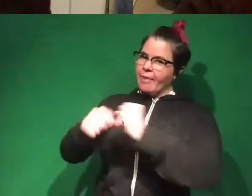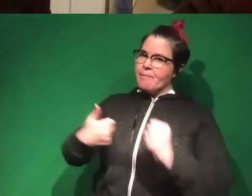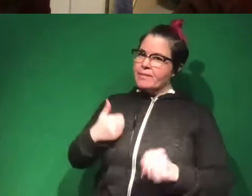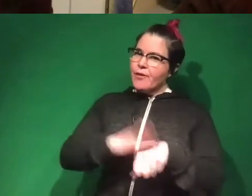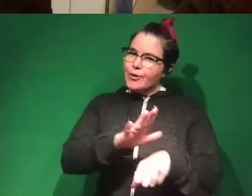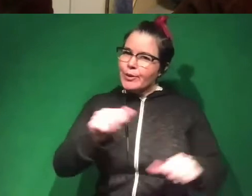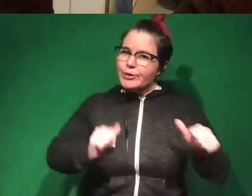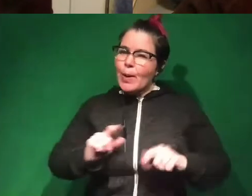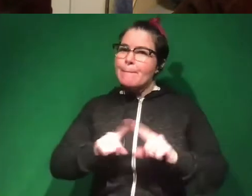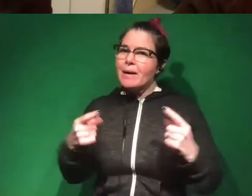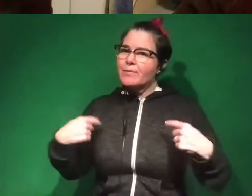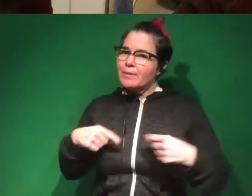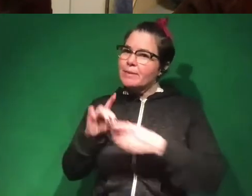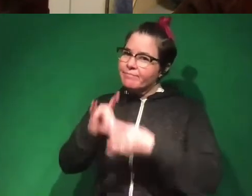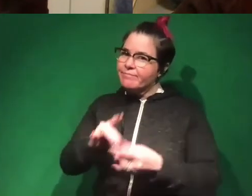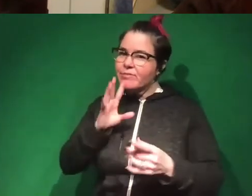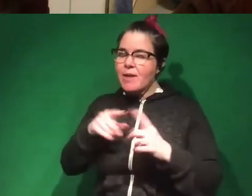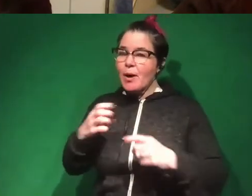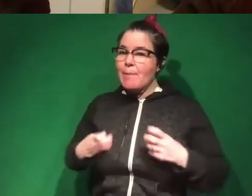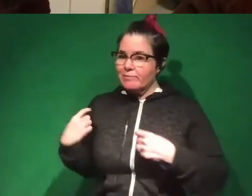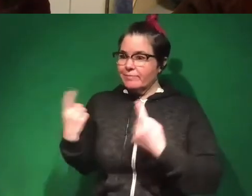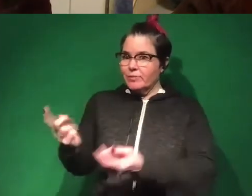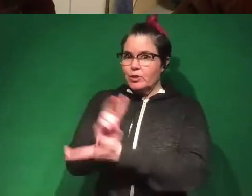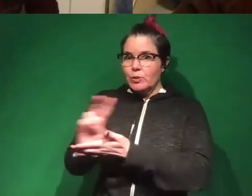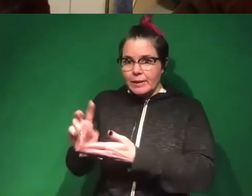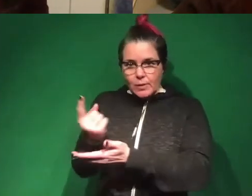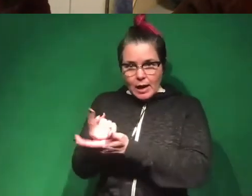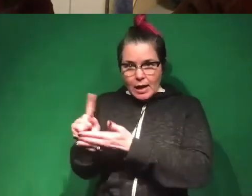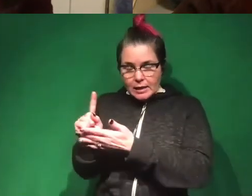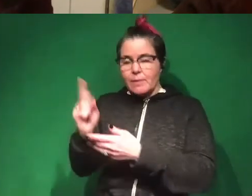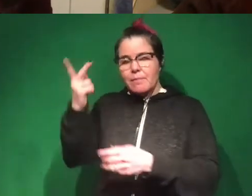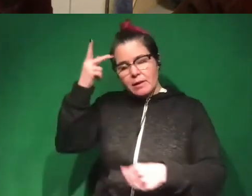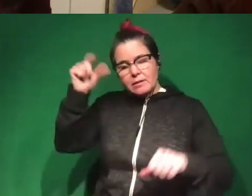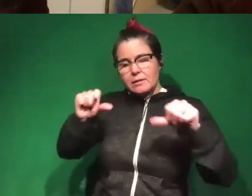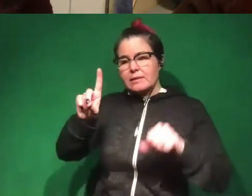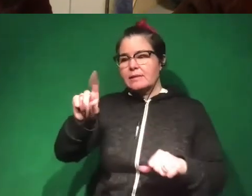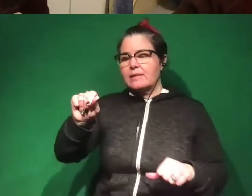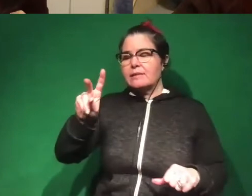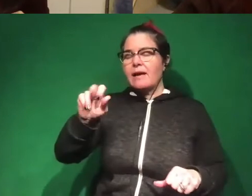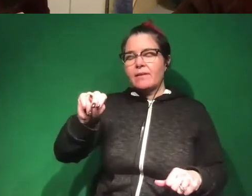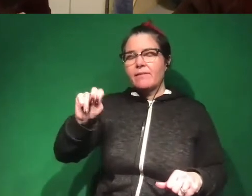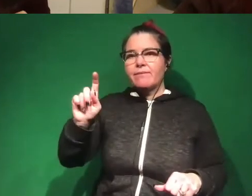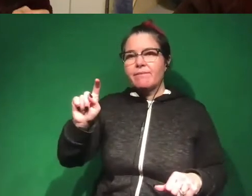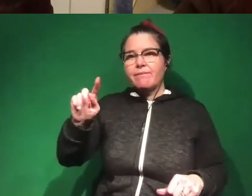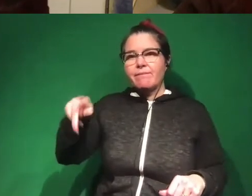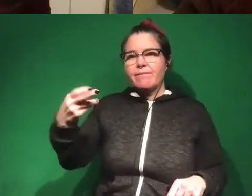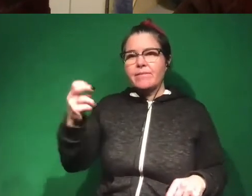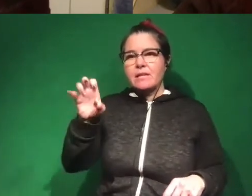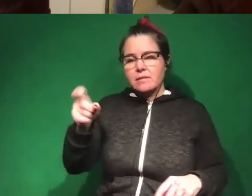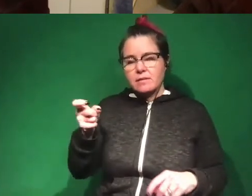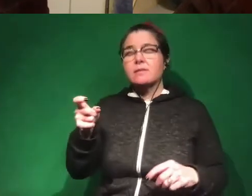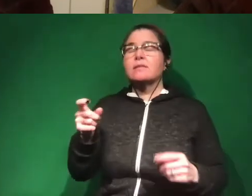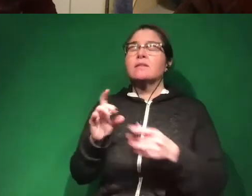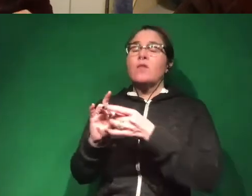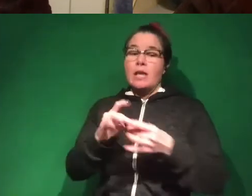we have been talking about emotion for the last two weeks. So last week, we had a political scientist named Davin Phoenix who talked about the relationship between anger and